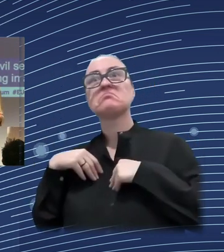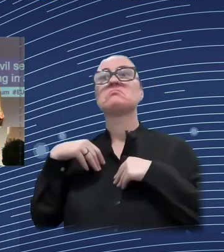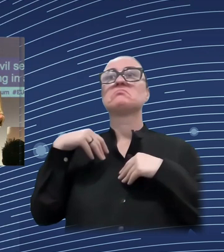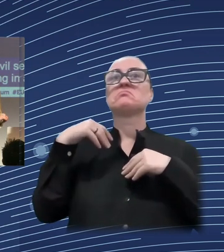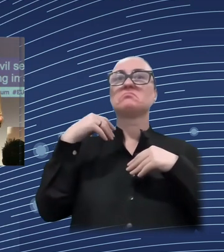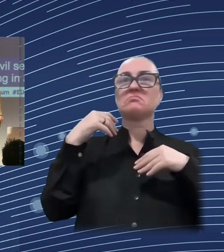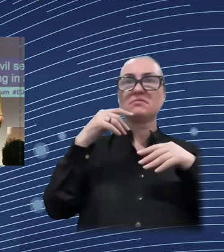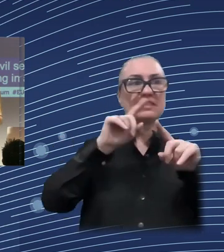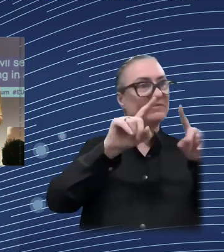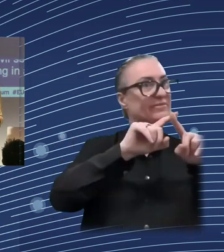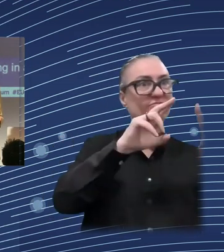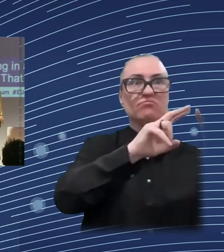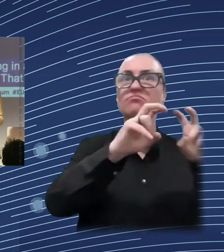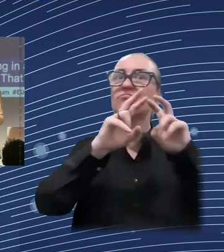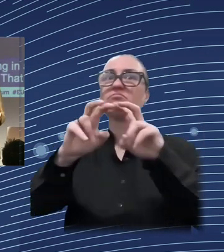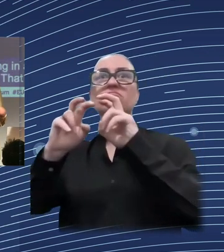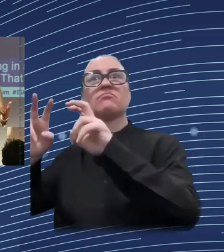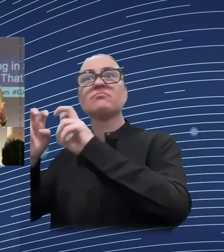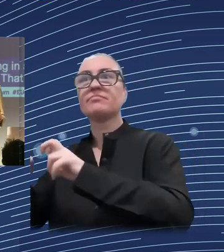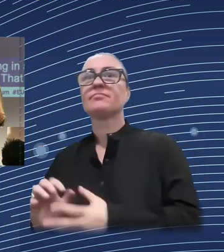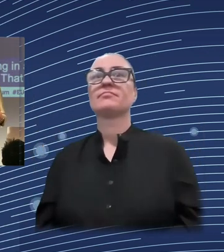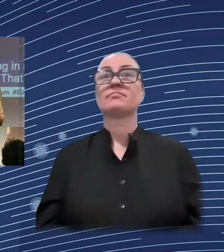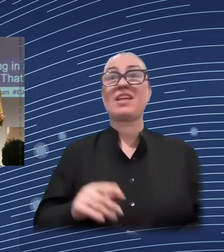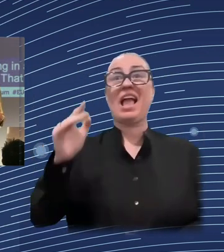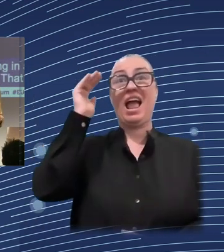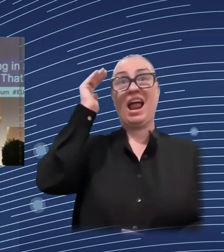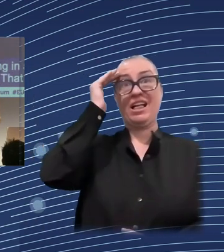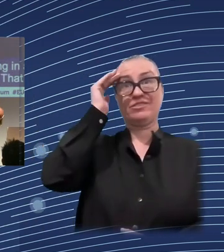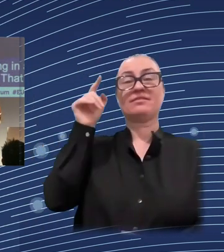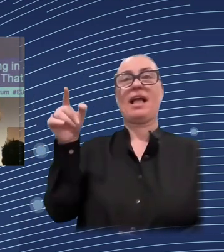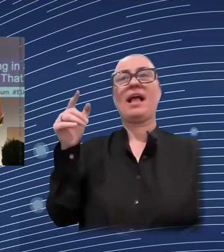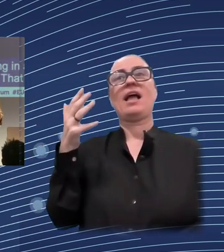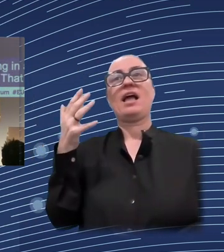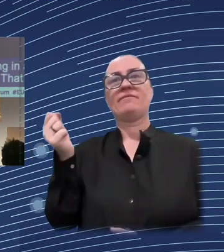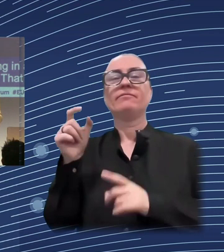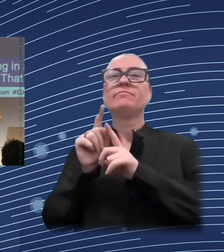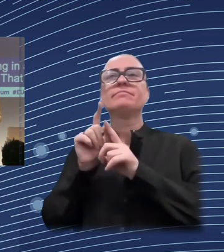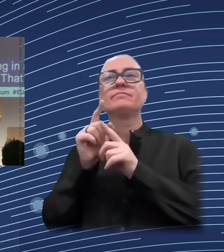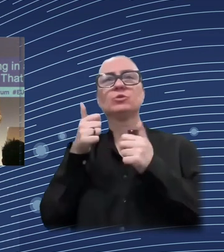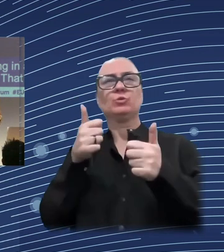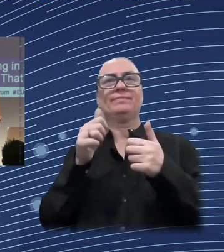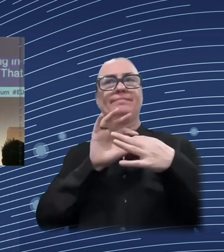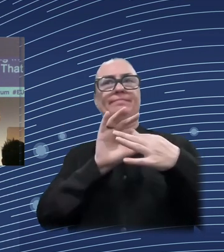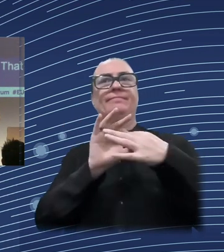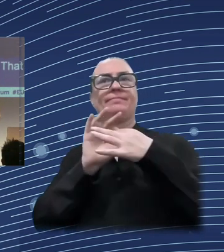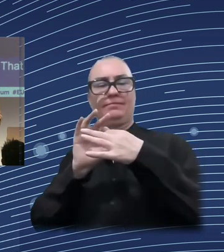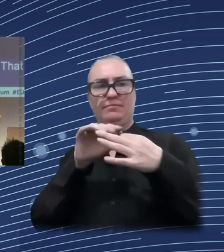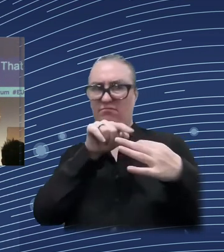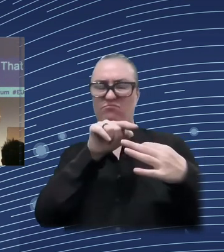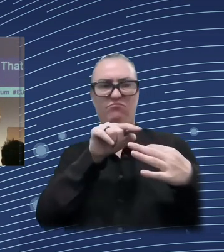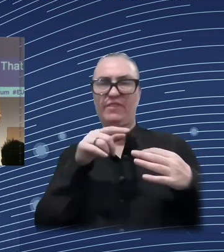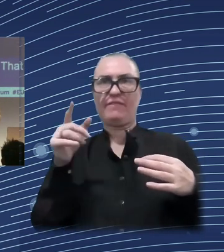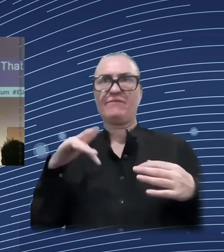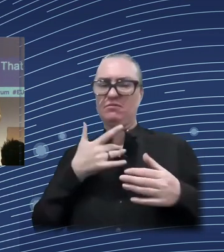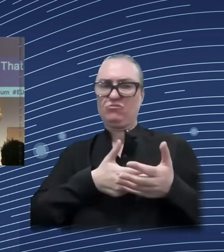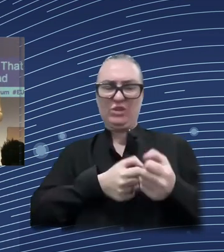you know, teach them the basics of the model. And we also help with ad hoc requests. So something typical around the